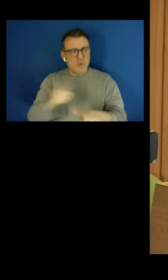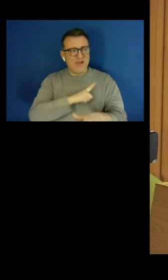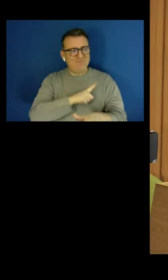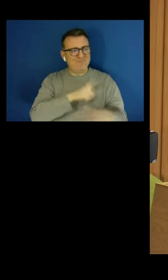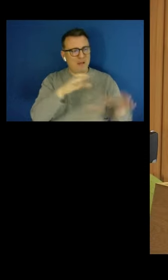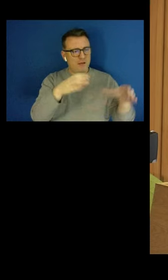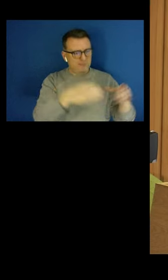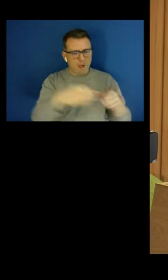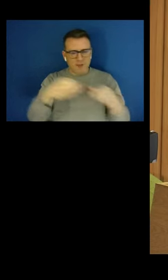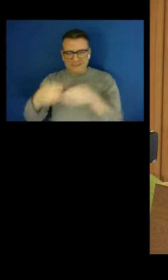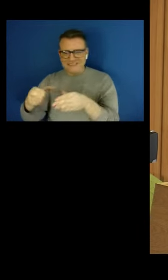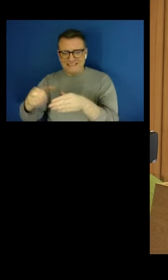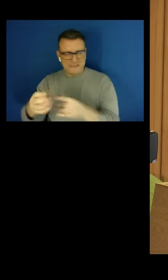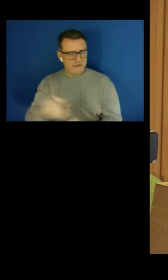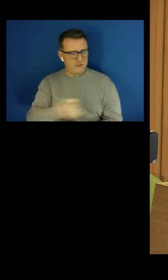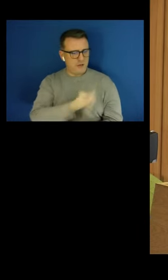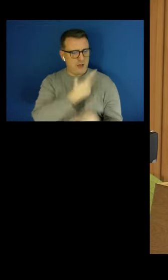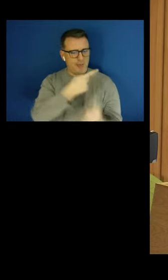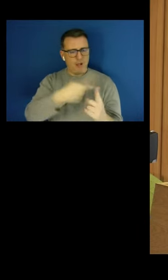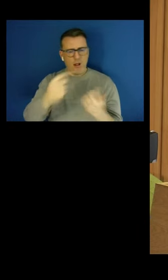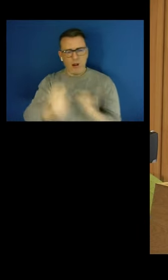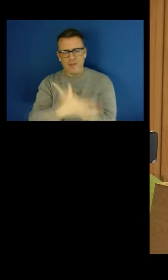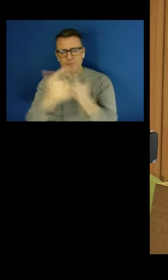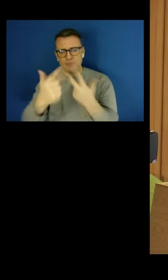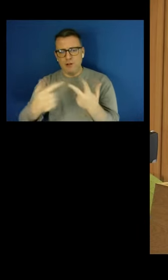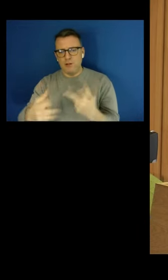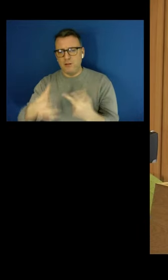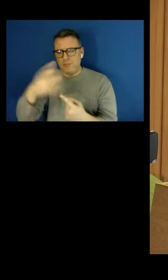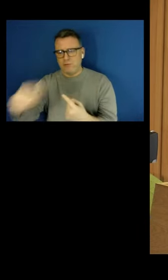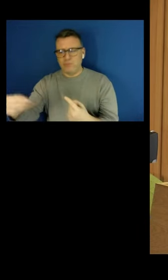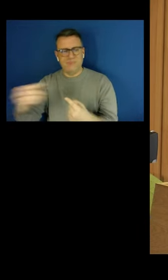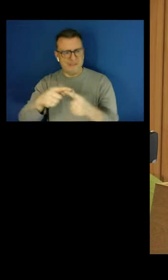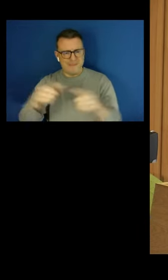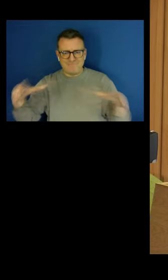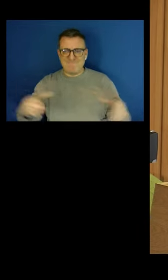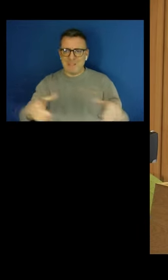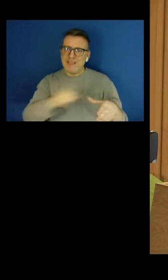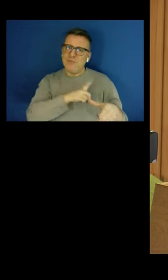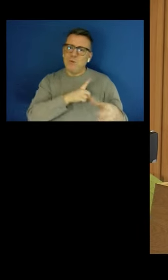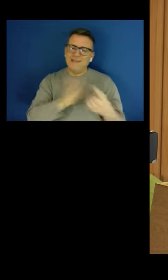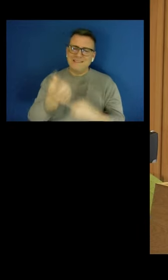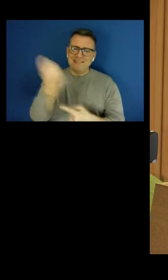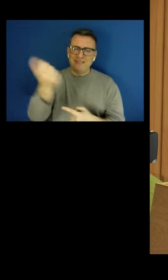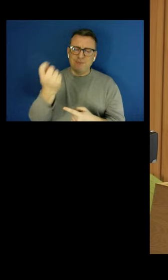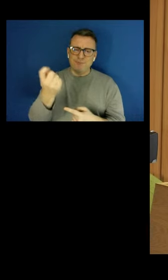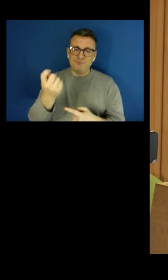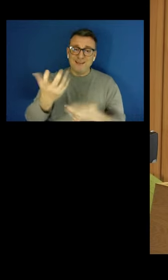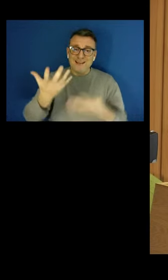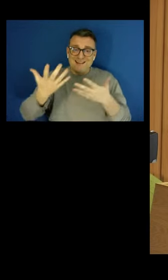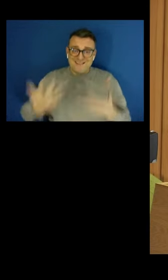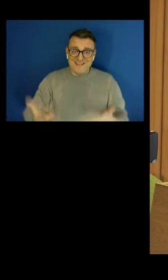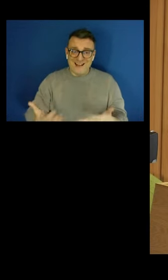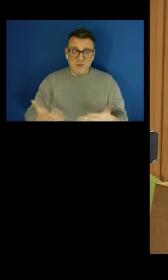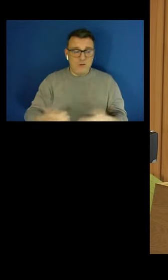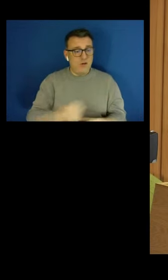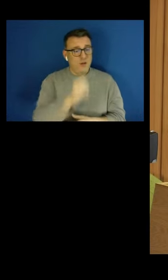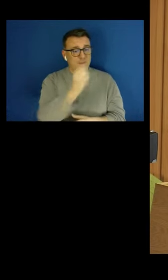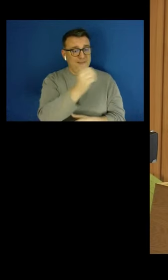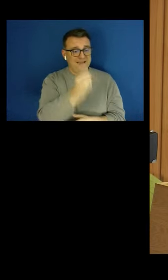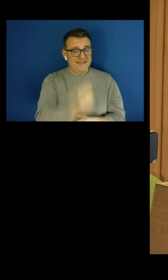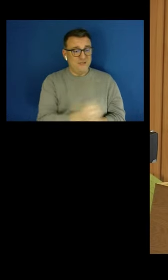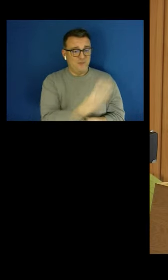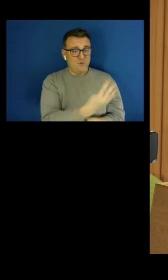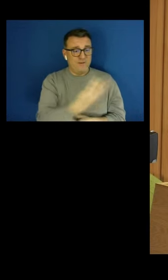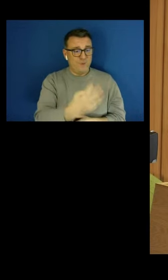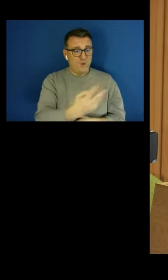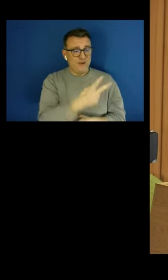of eligible workers saving for a pension has more or less doubled, from 44% in 2012 to 86